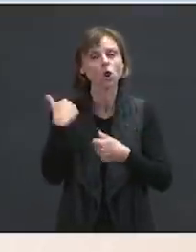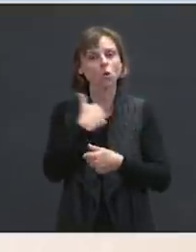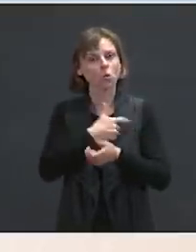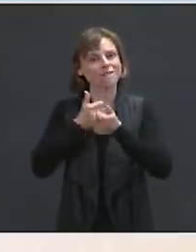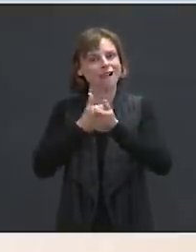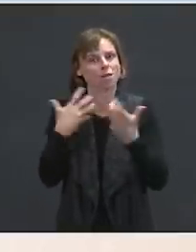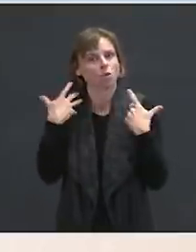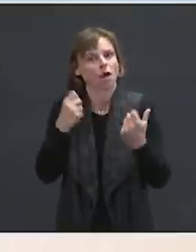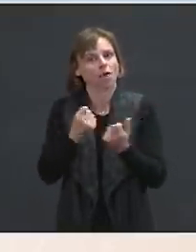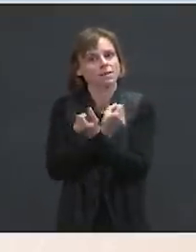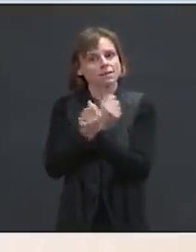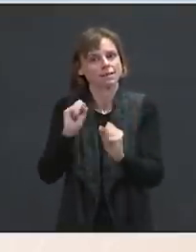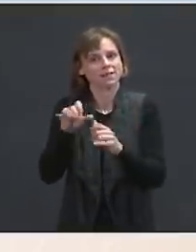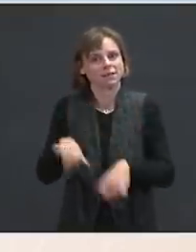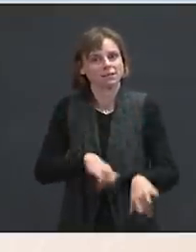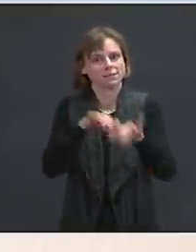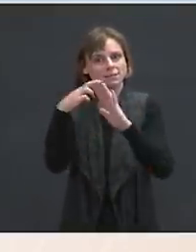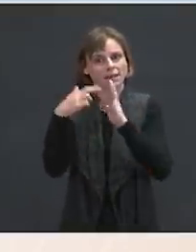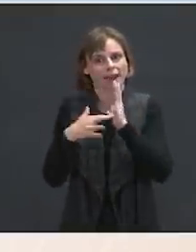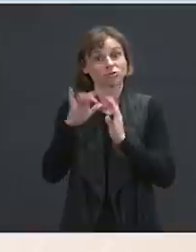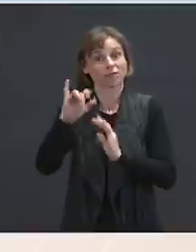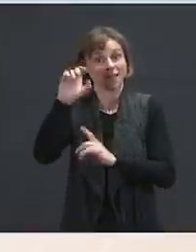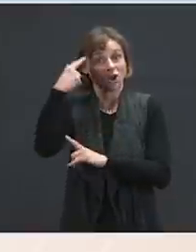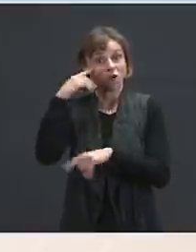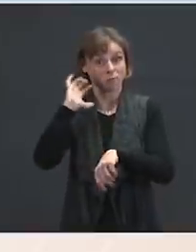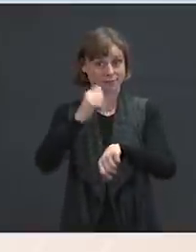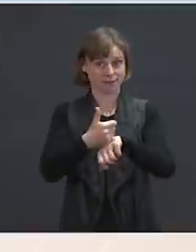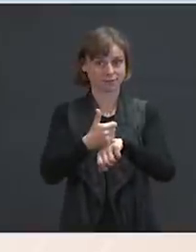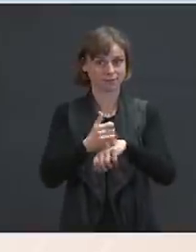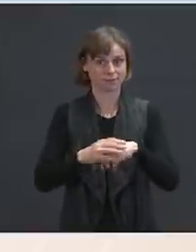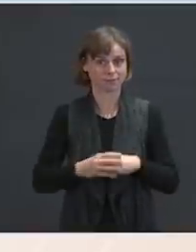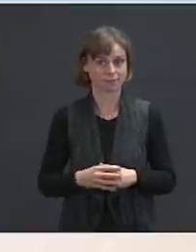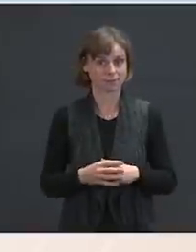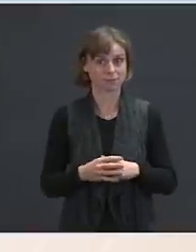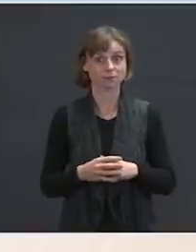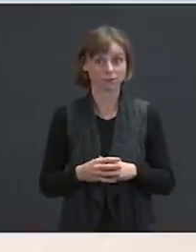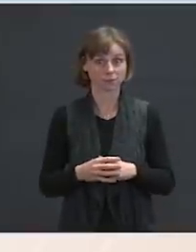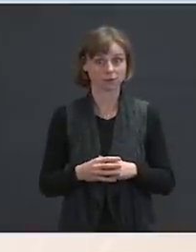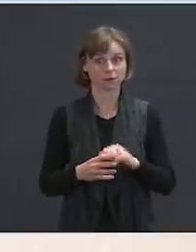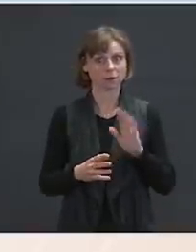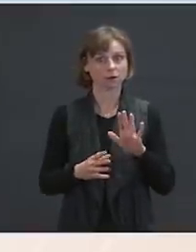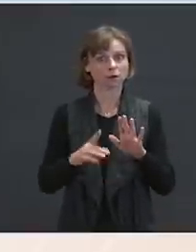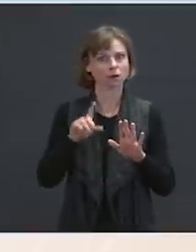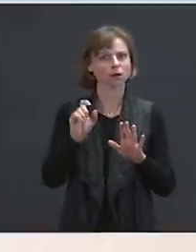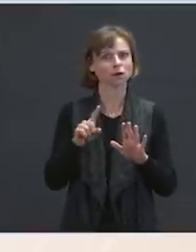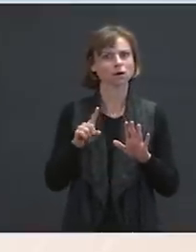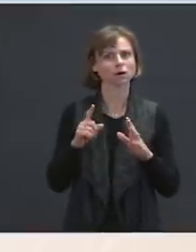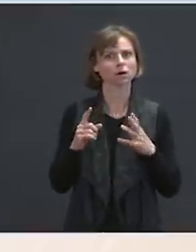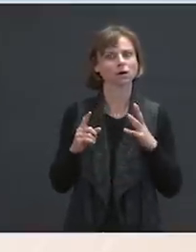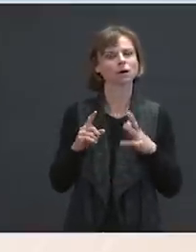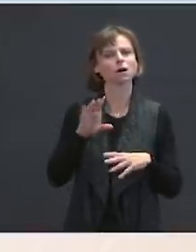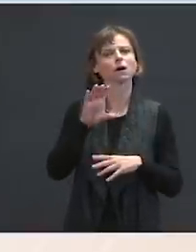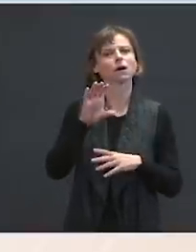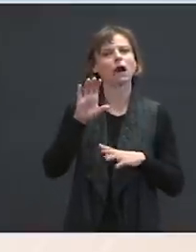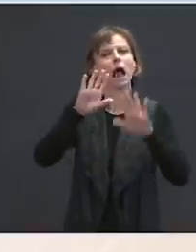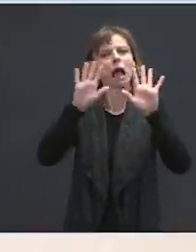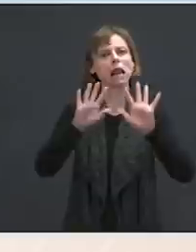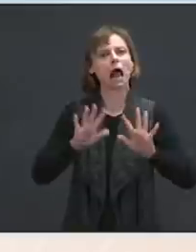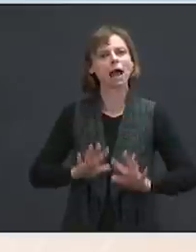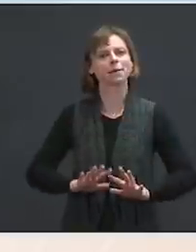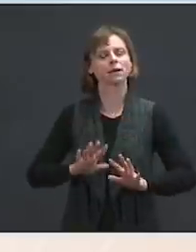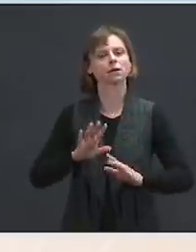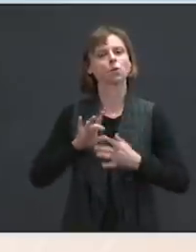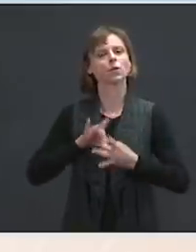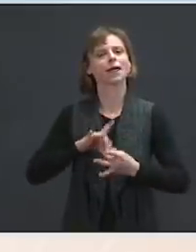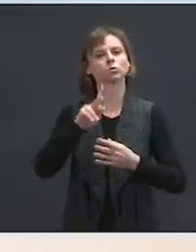safety standards that the government has been set out. Just quickly on climate. Last week, the climate envoy, John Kerry, said